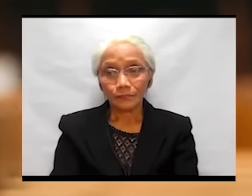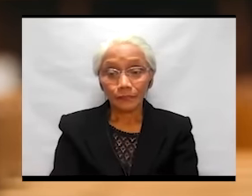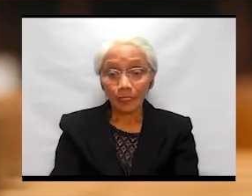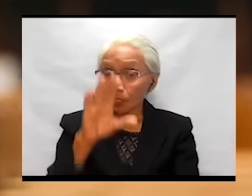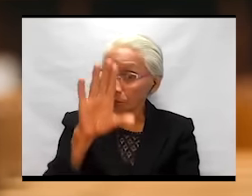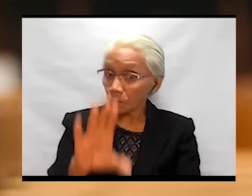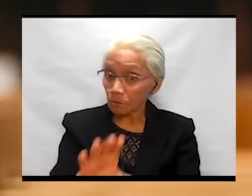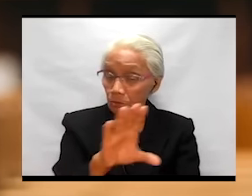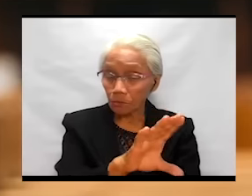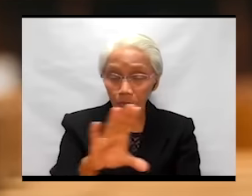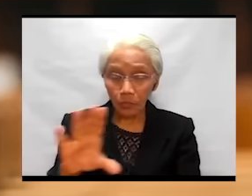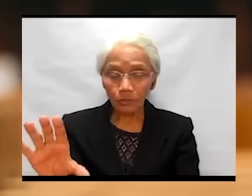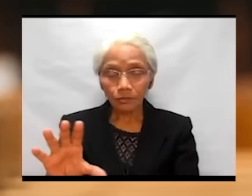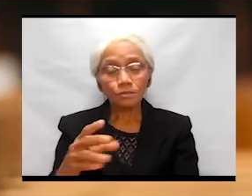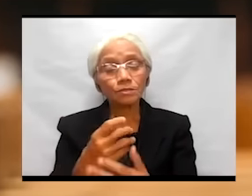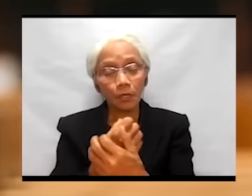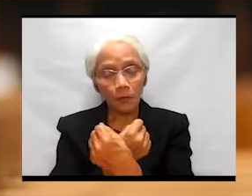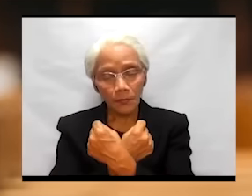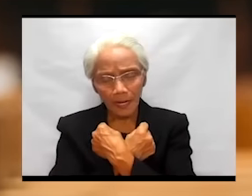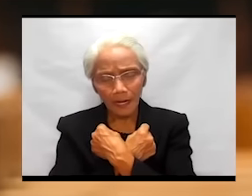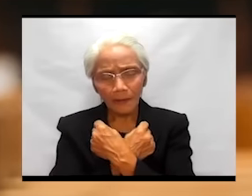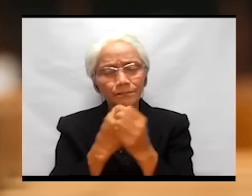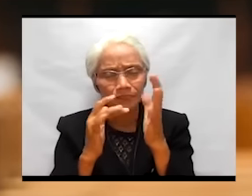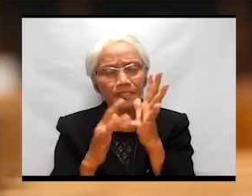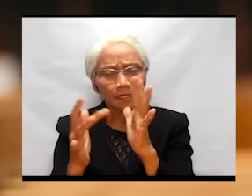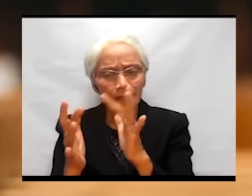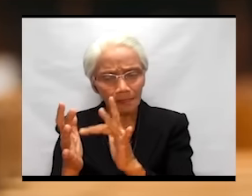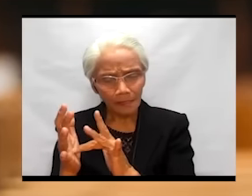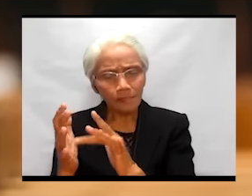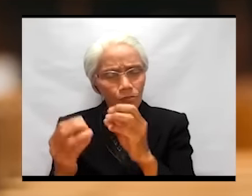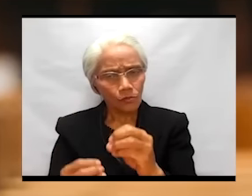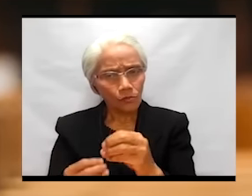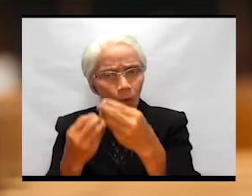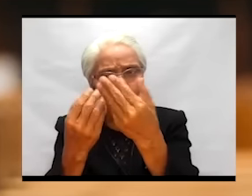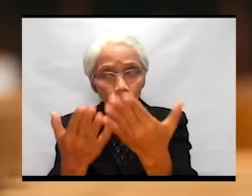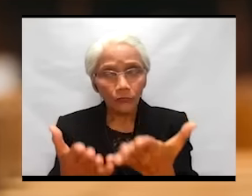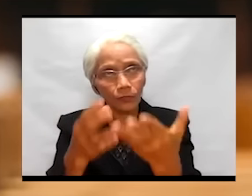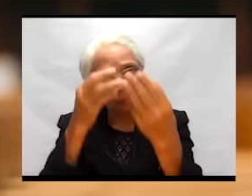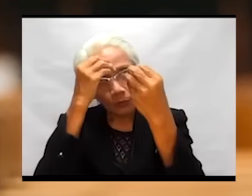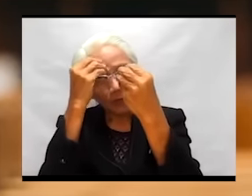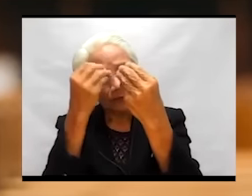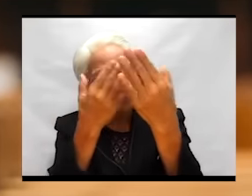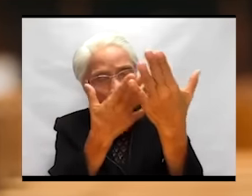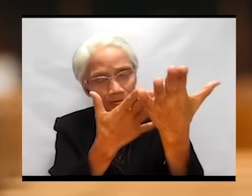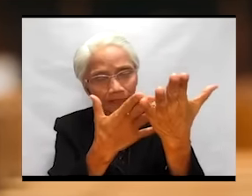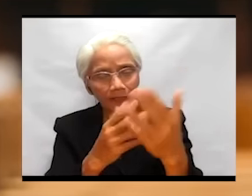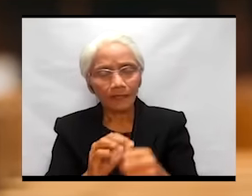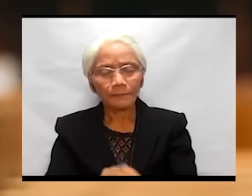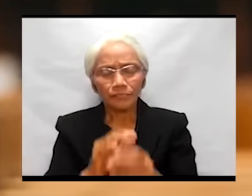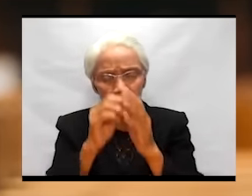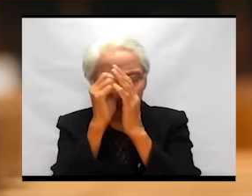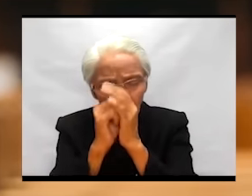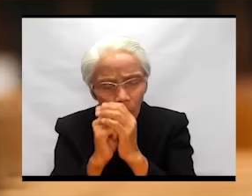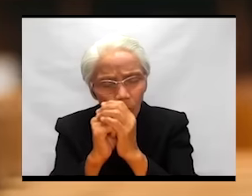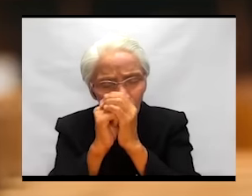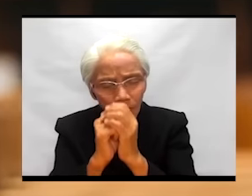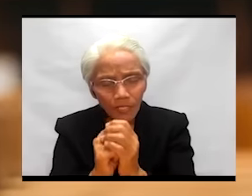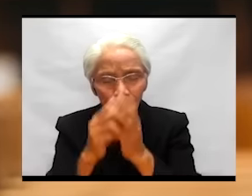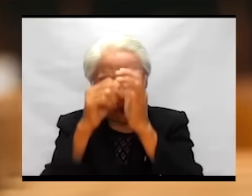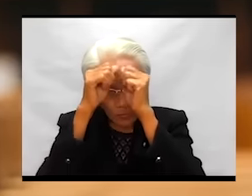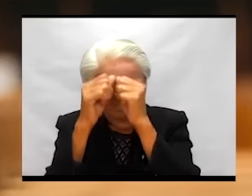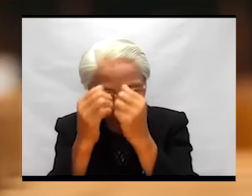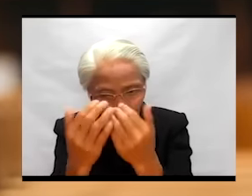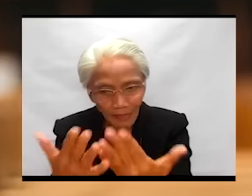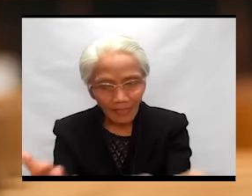On the cross, of love, Jesus offered to the Father the worship of